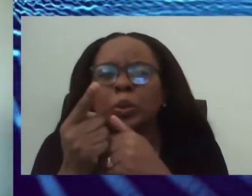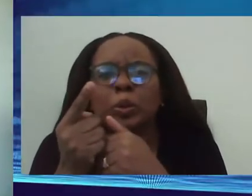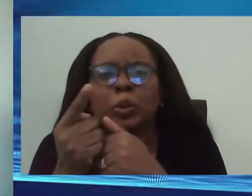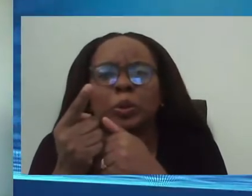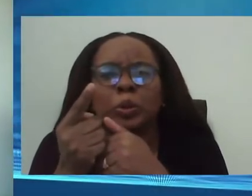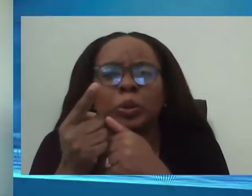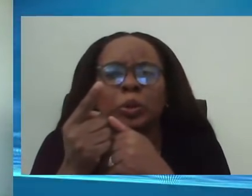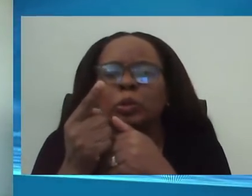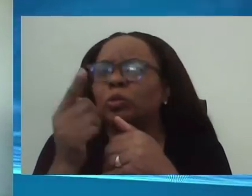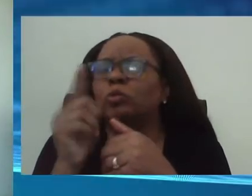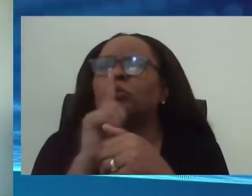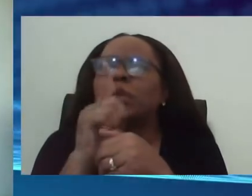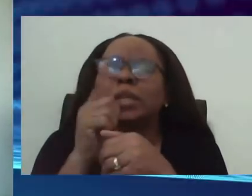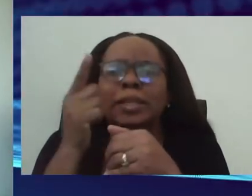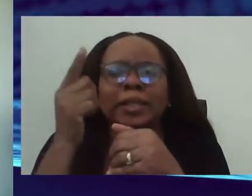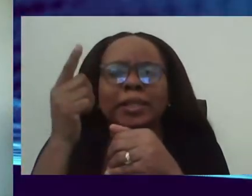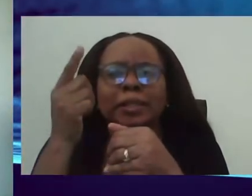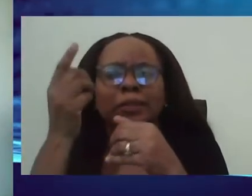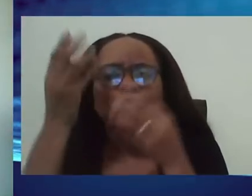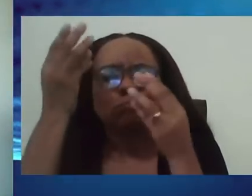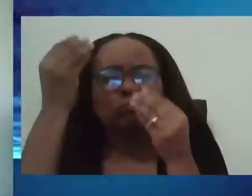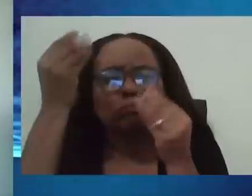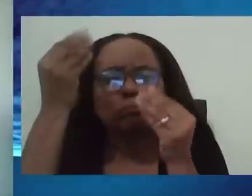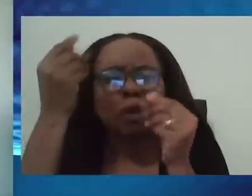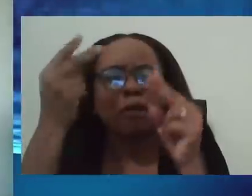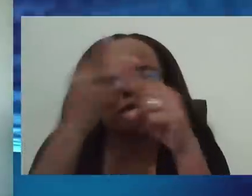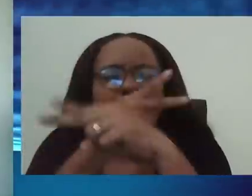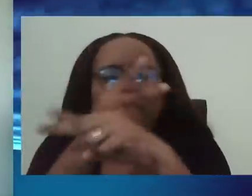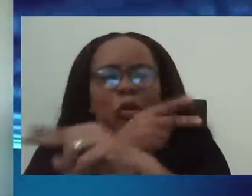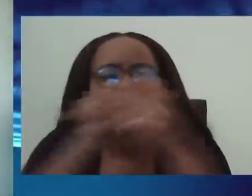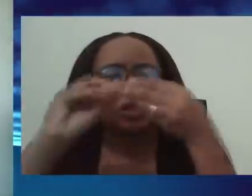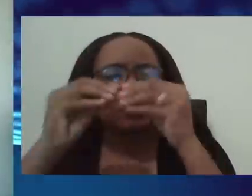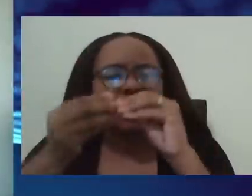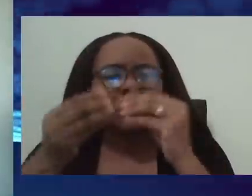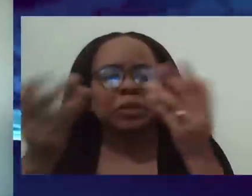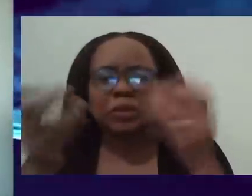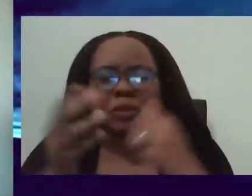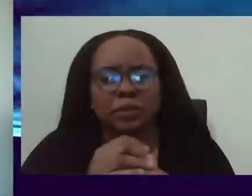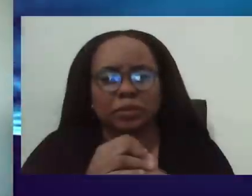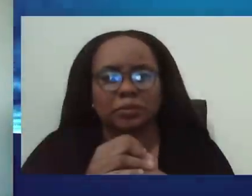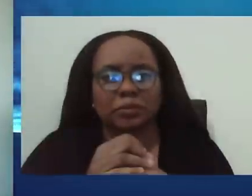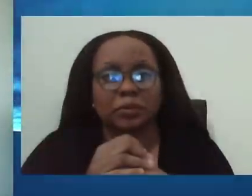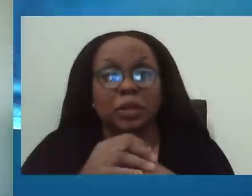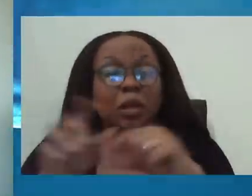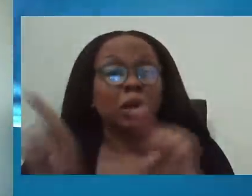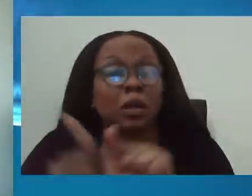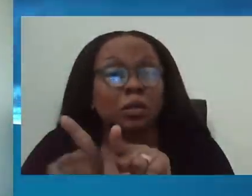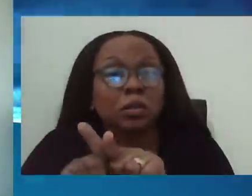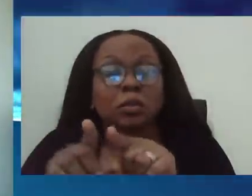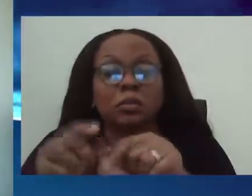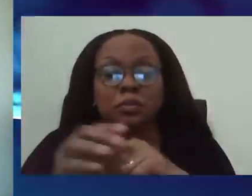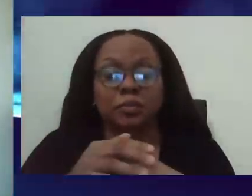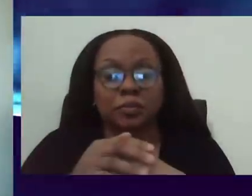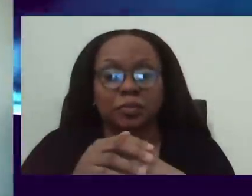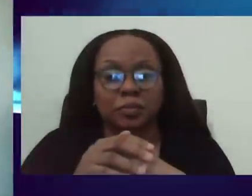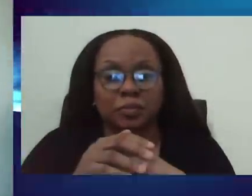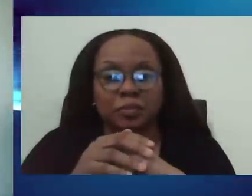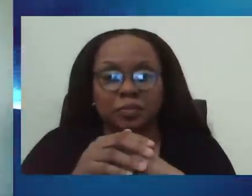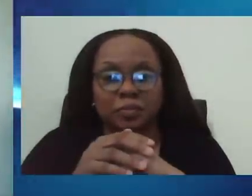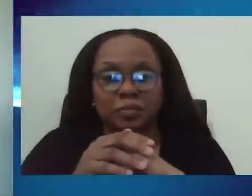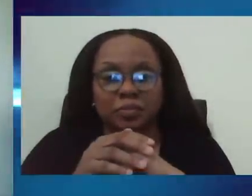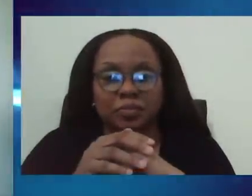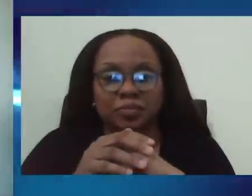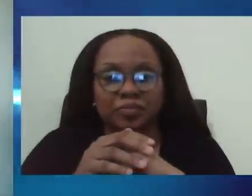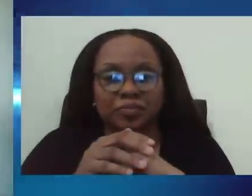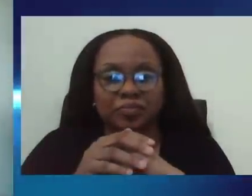you'd have used, et cetera. And also, um, in terms of what does this mean, uh, for our